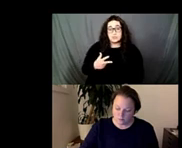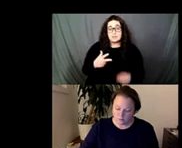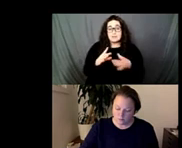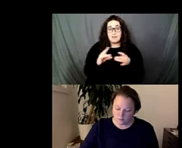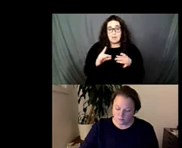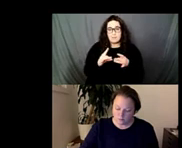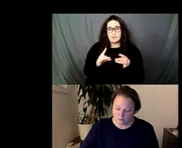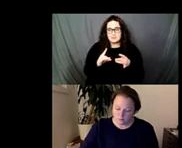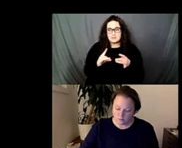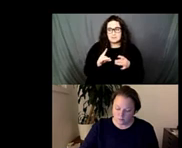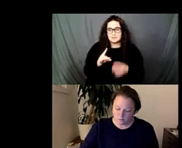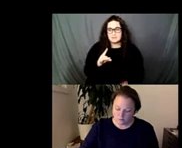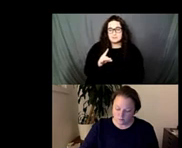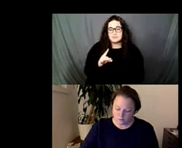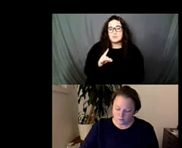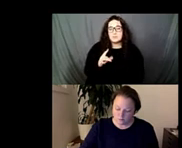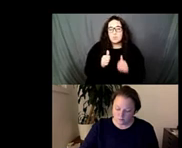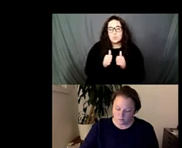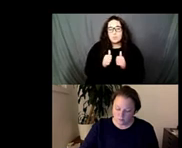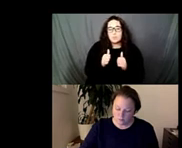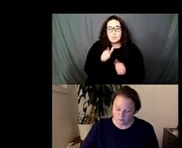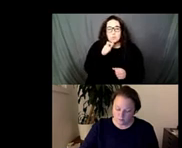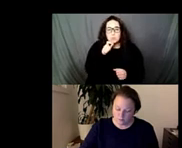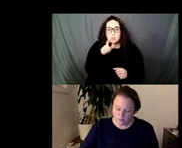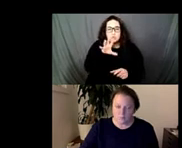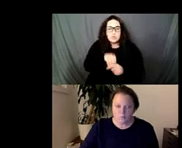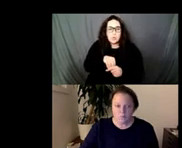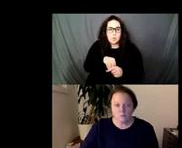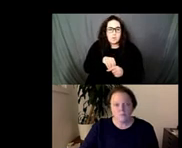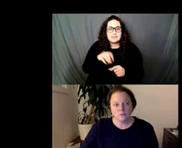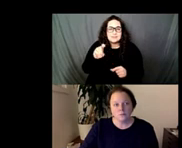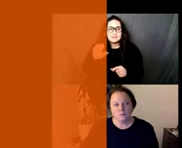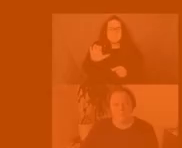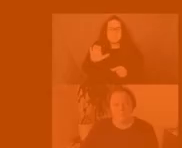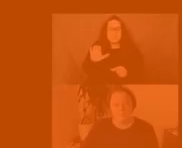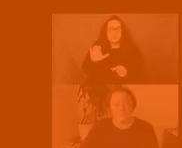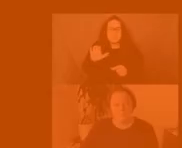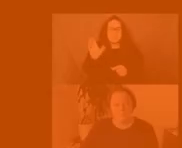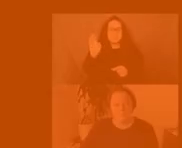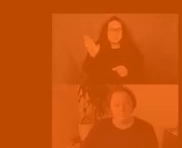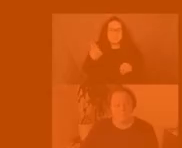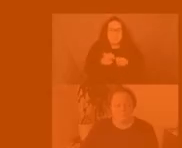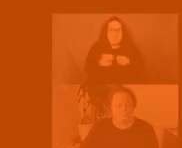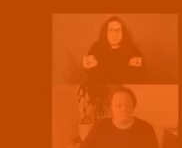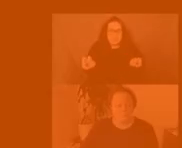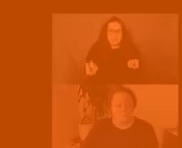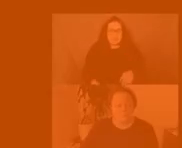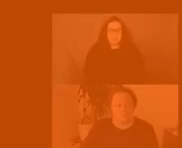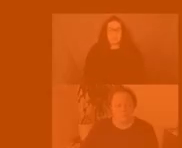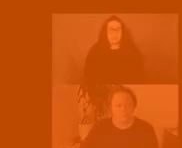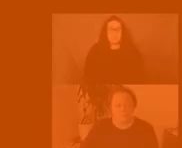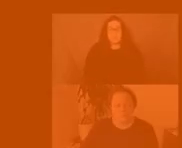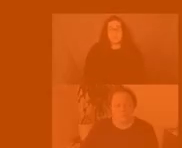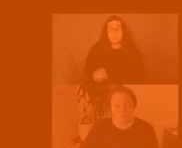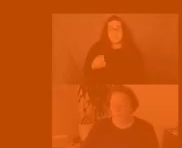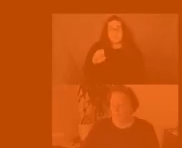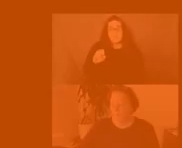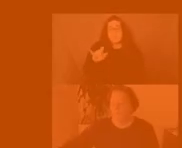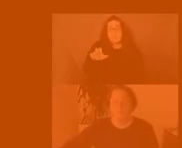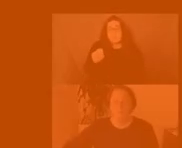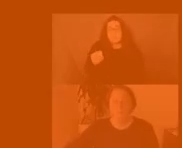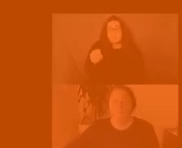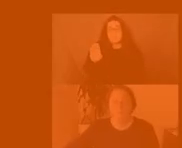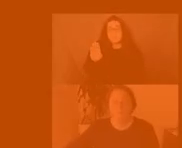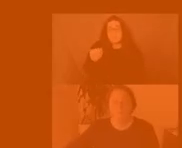earlier um they were with us on december 1st so we have um evelyn bailey who is the gay alliance archivist and